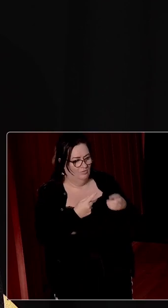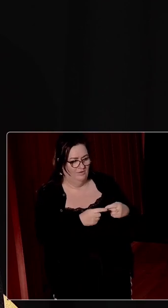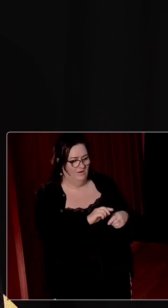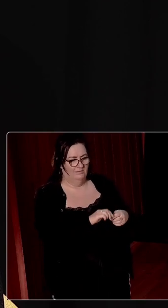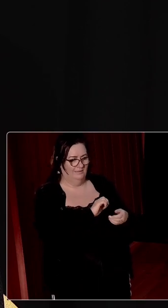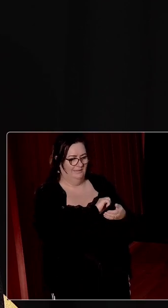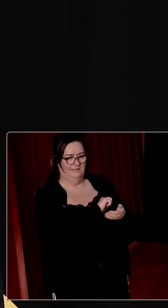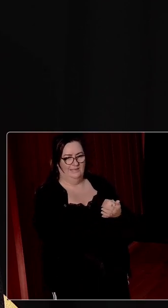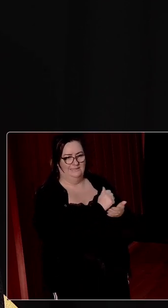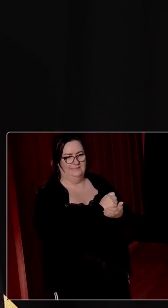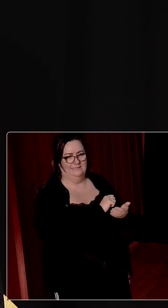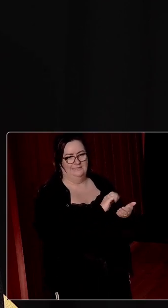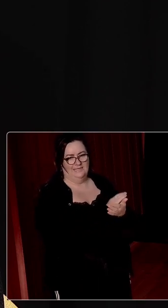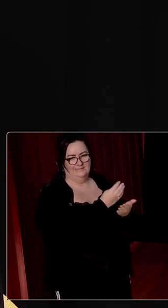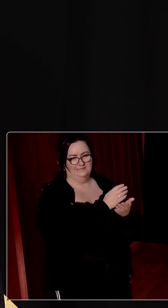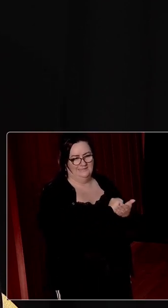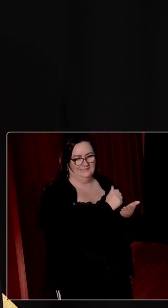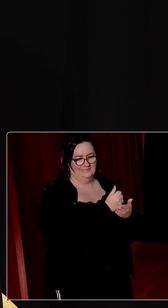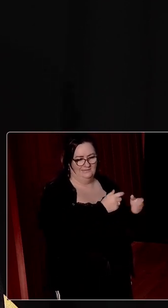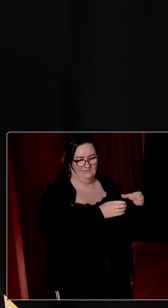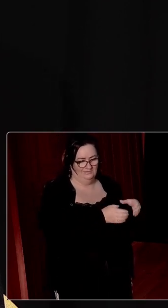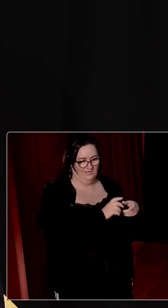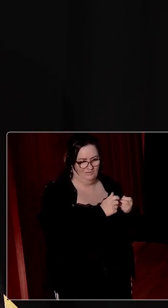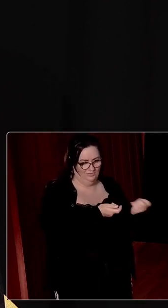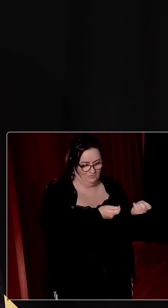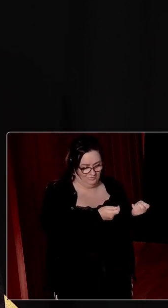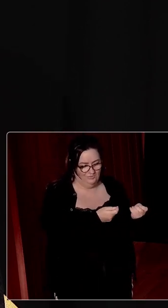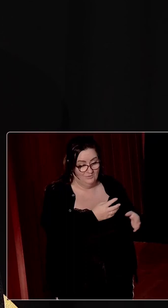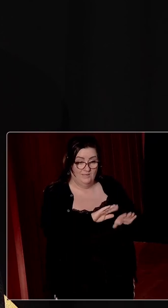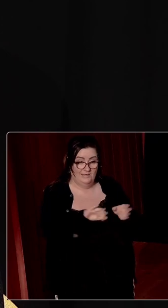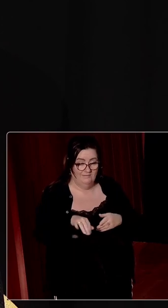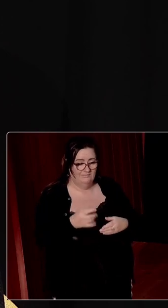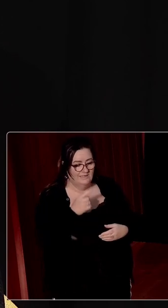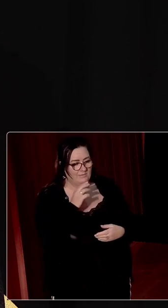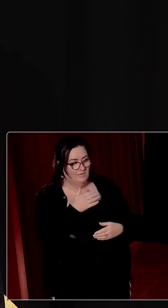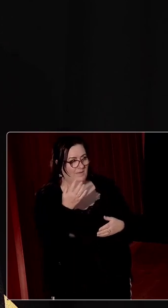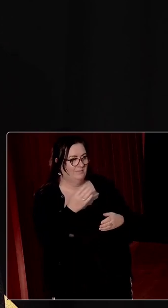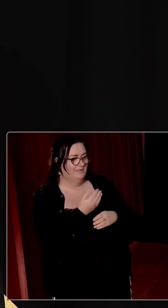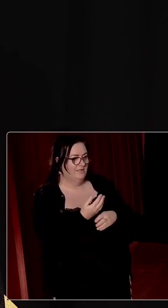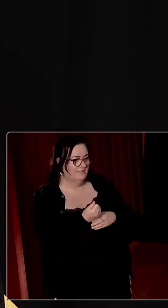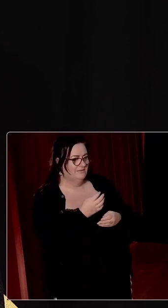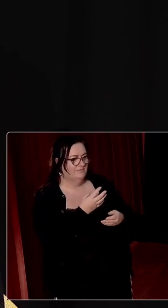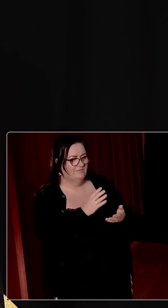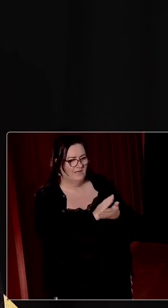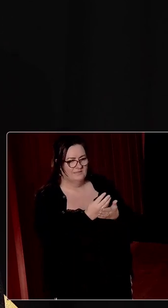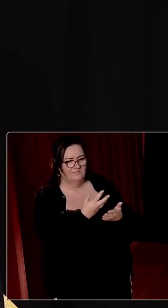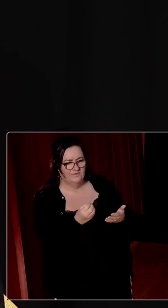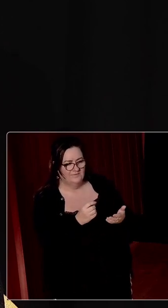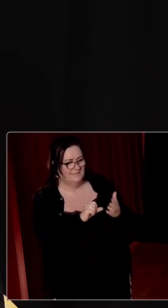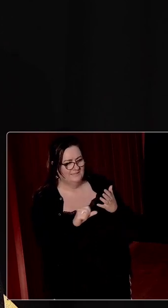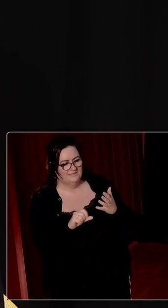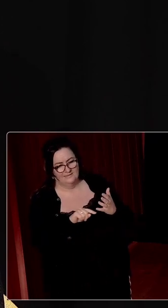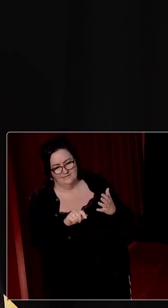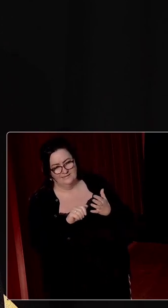They did, of course, have vast experience by the 1950s and the 1960s. And that did